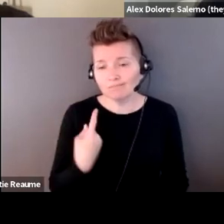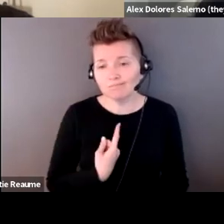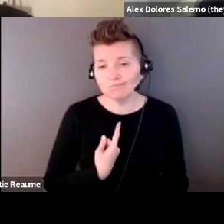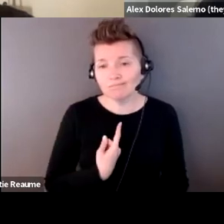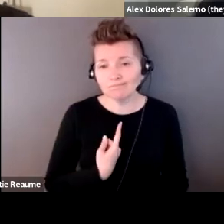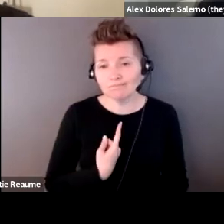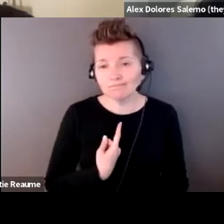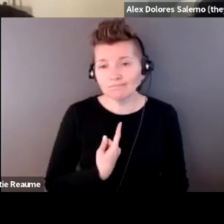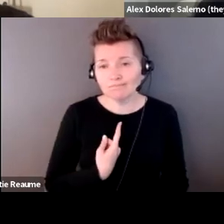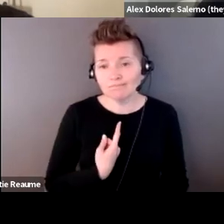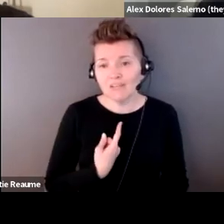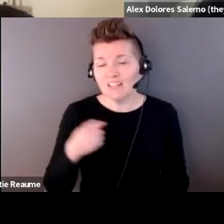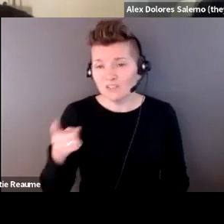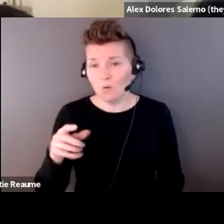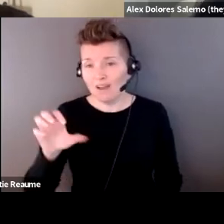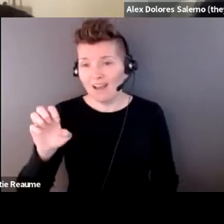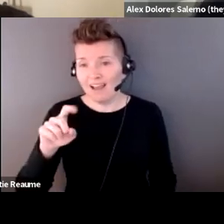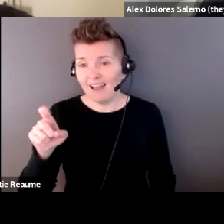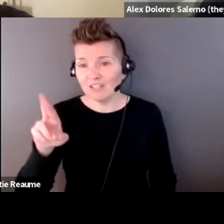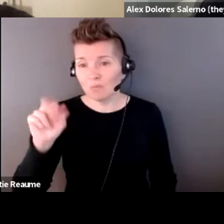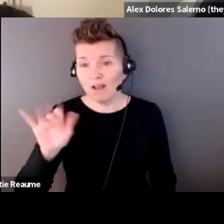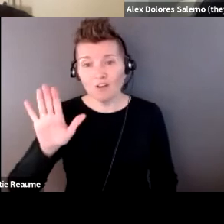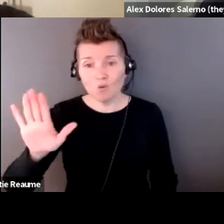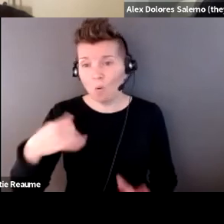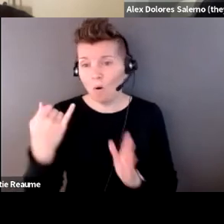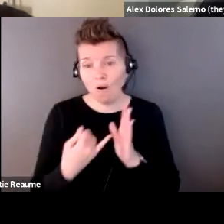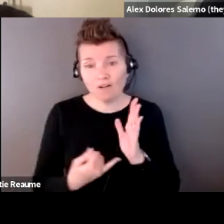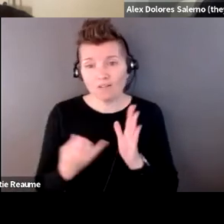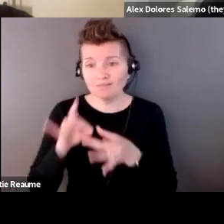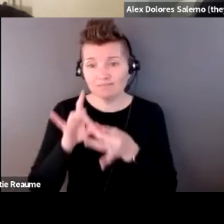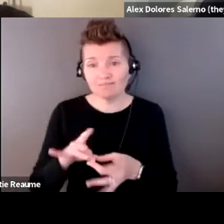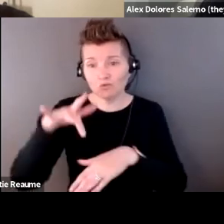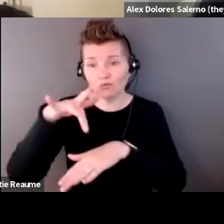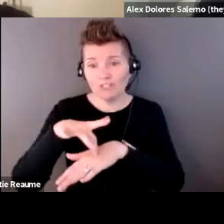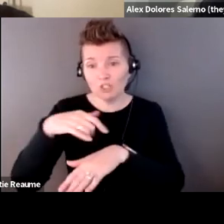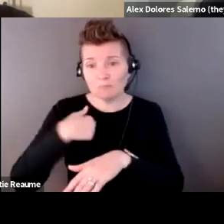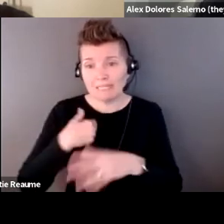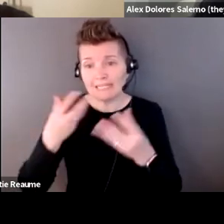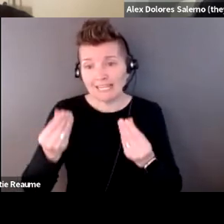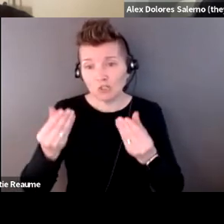piece that touched me tenderly, because that was kind of non-existent for me.